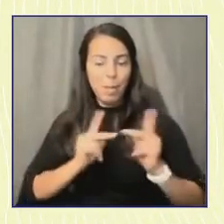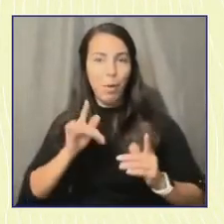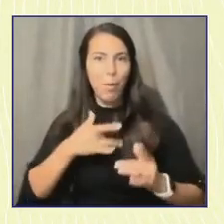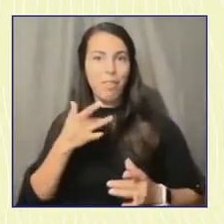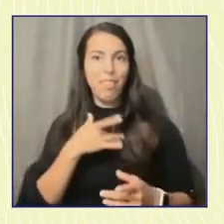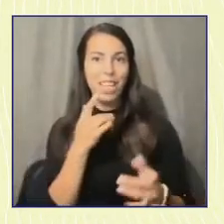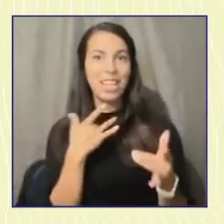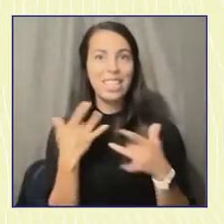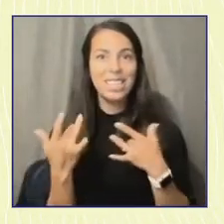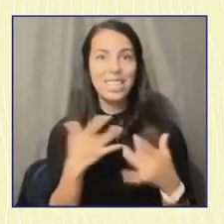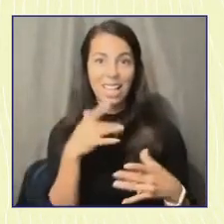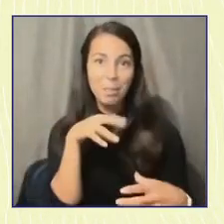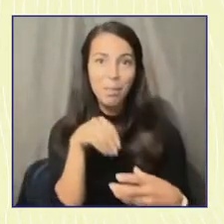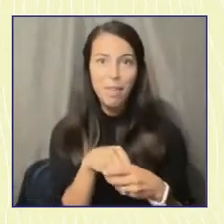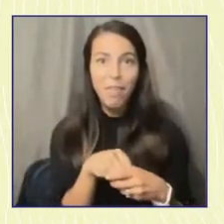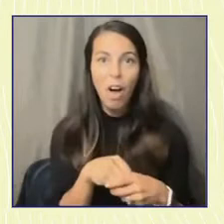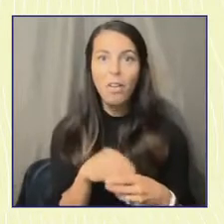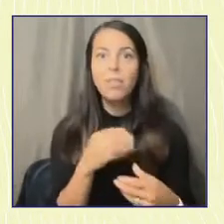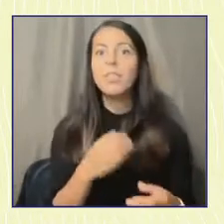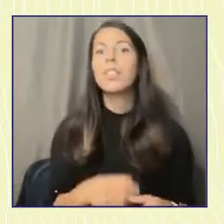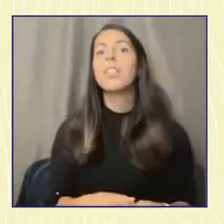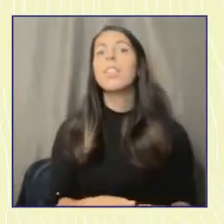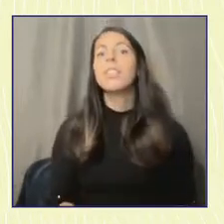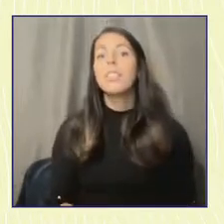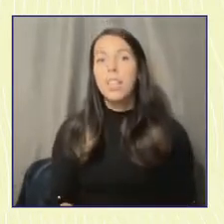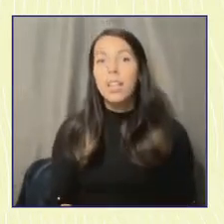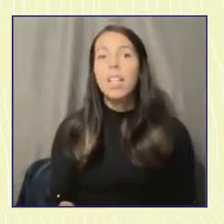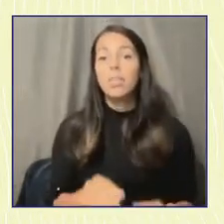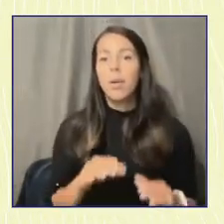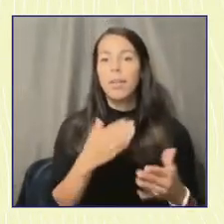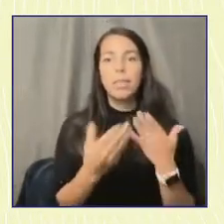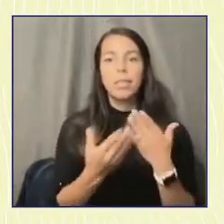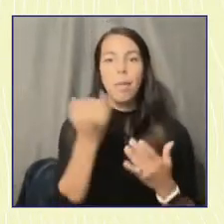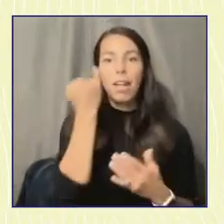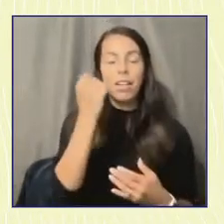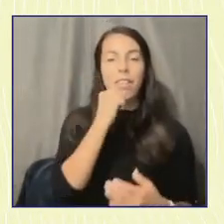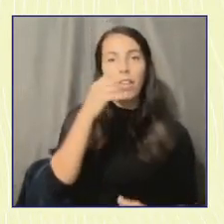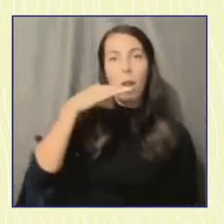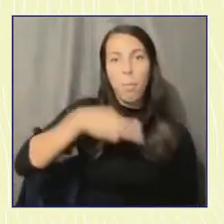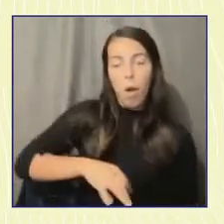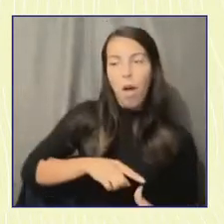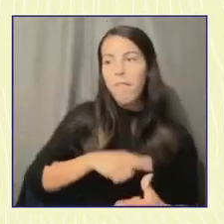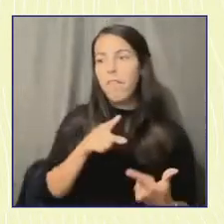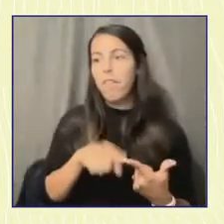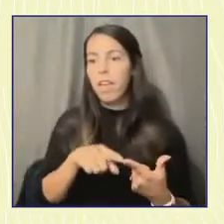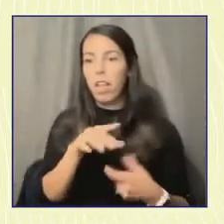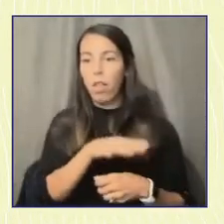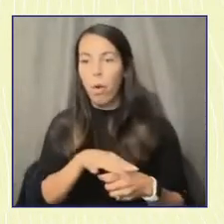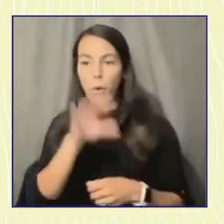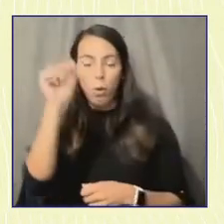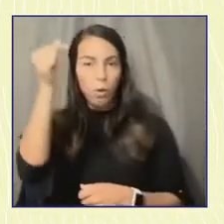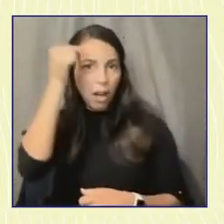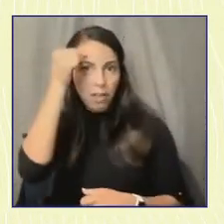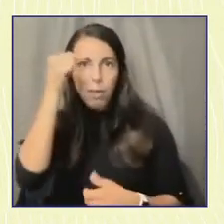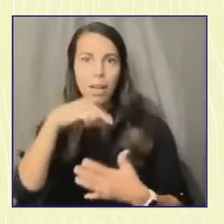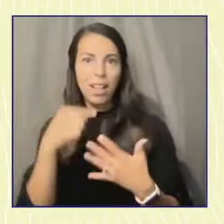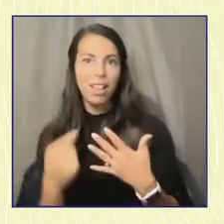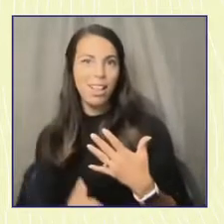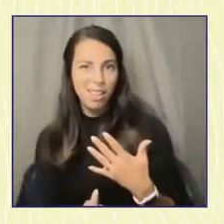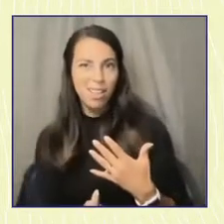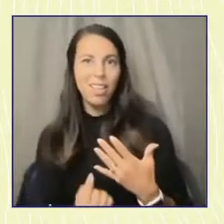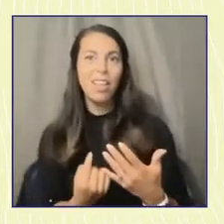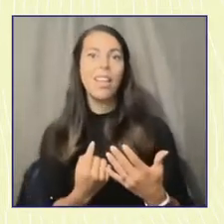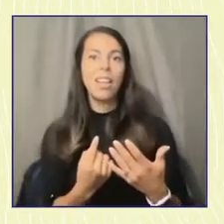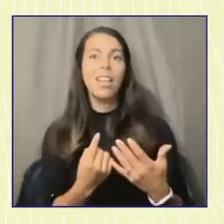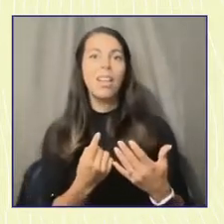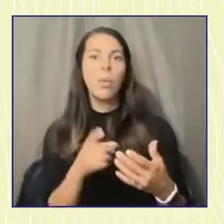us, whether you're a nonprofit or a government official or like higher education, no matter where you are, is I think it'd be like a really big barrier that we're all